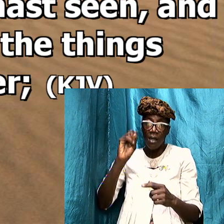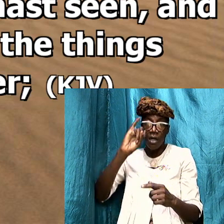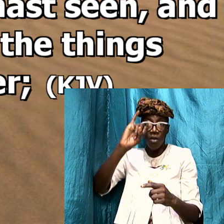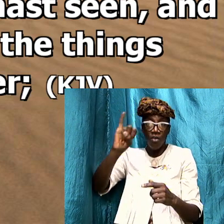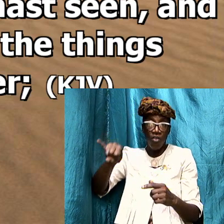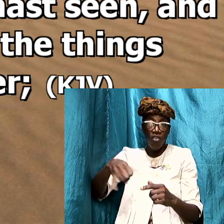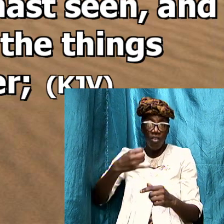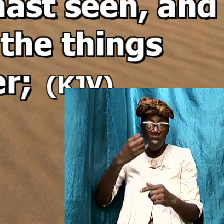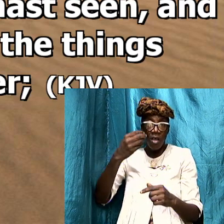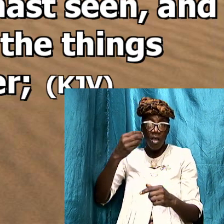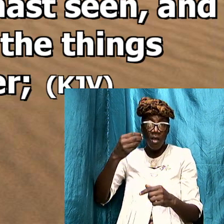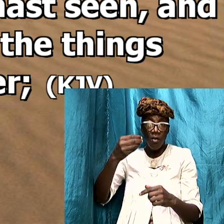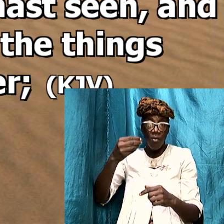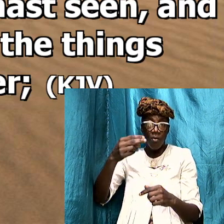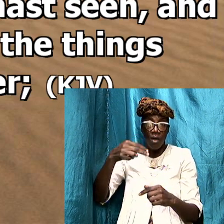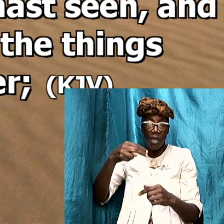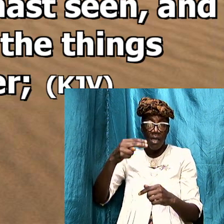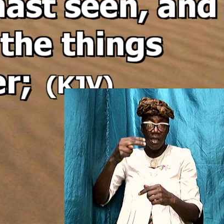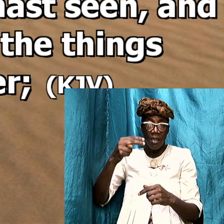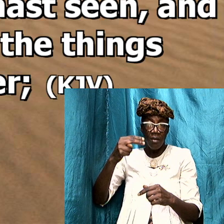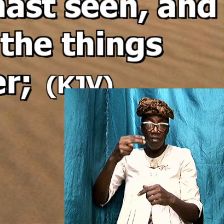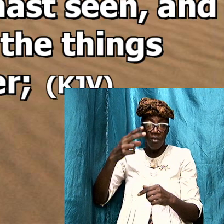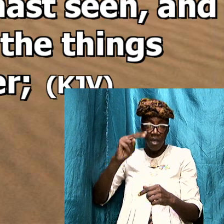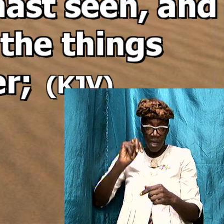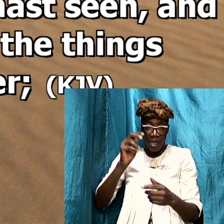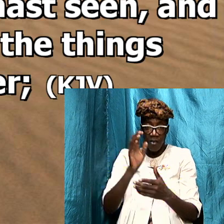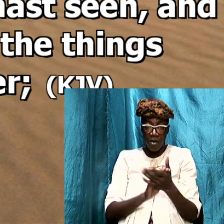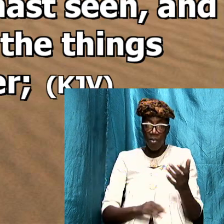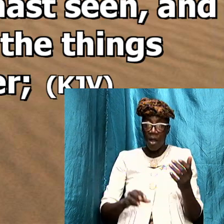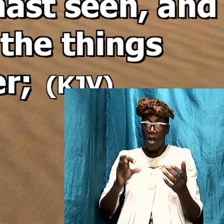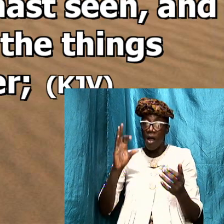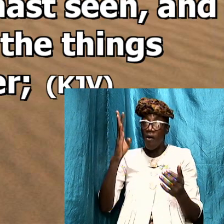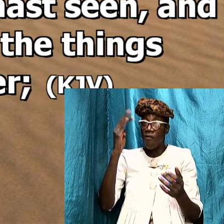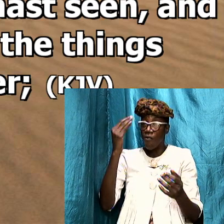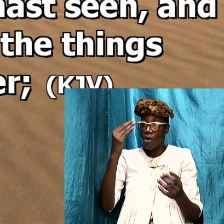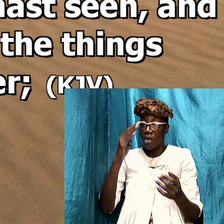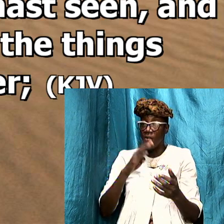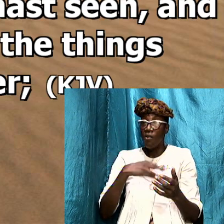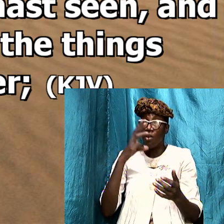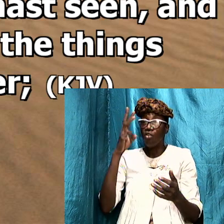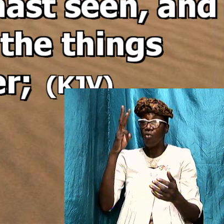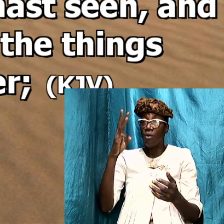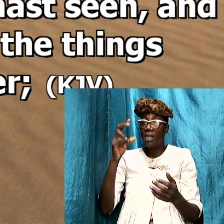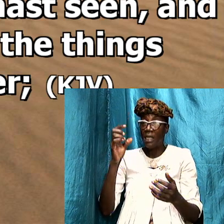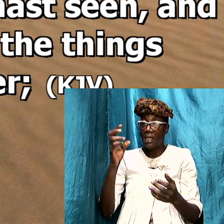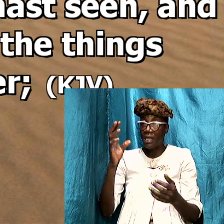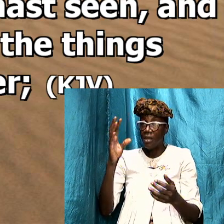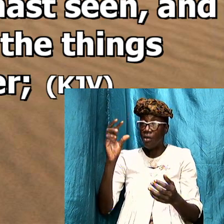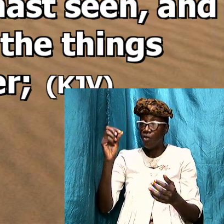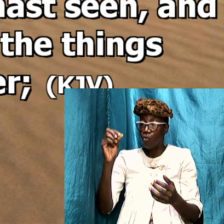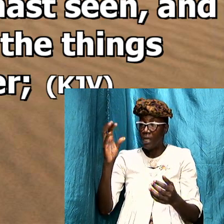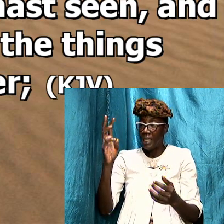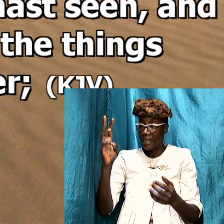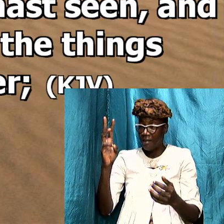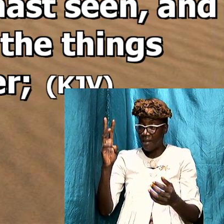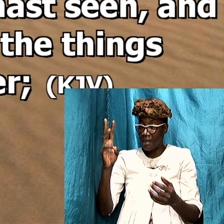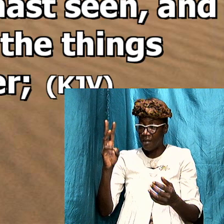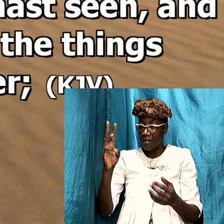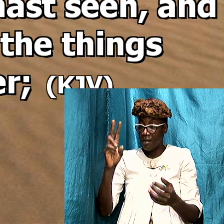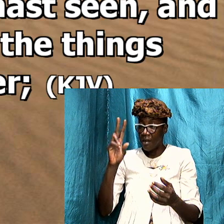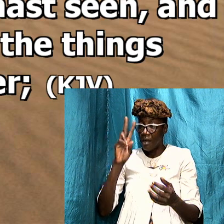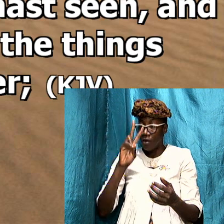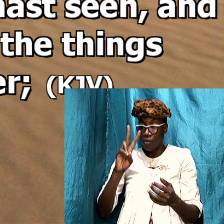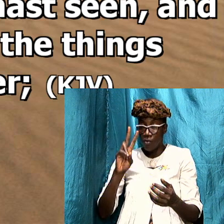and we see this outline in 1 John chapter 2 and verse 7 and then